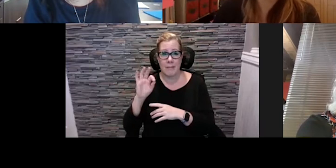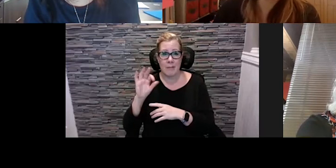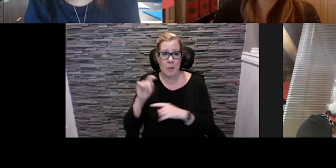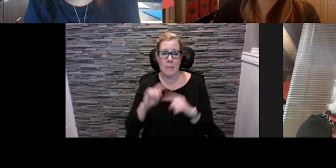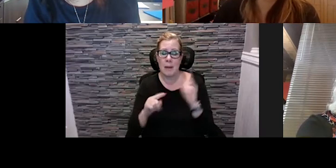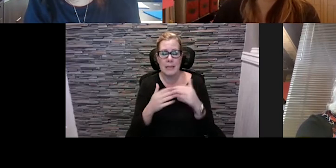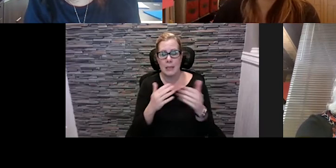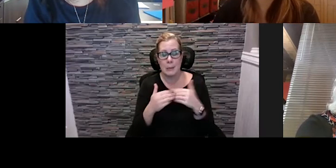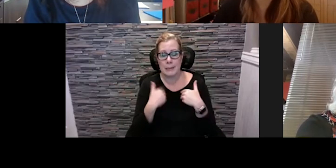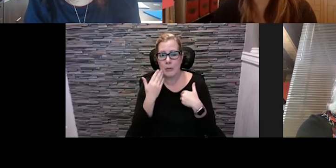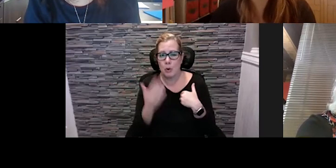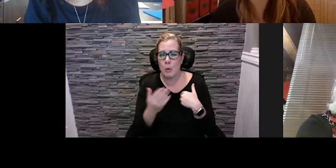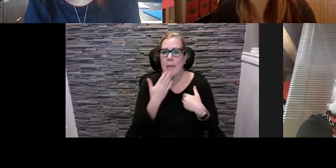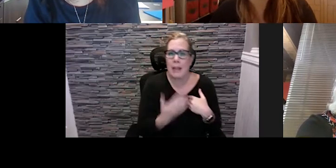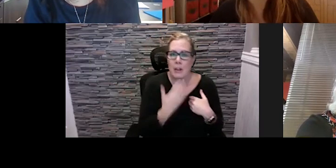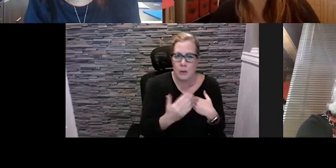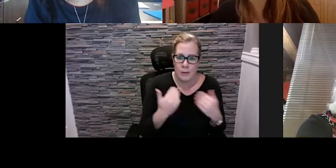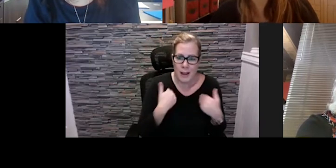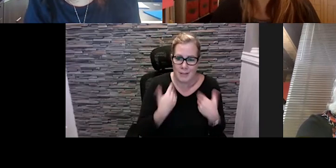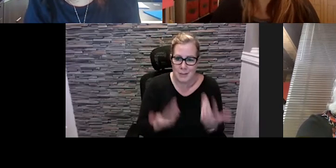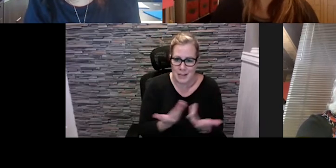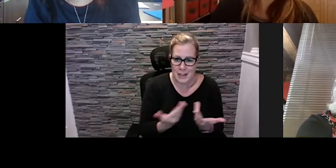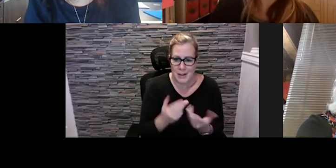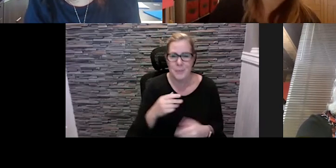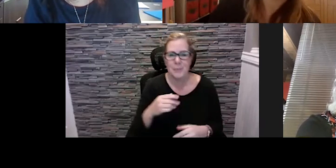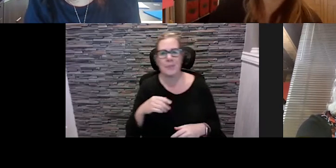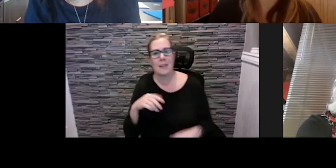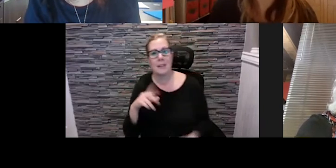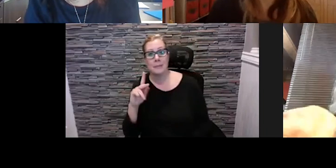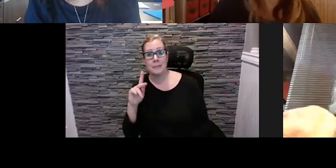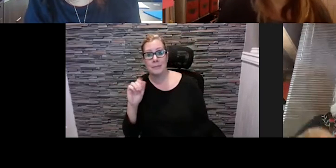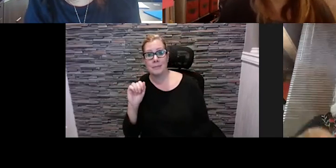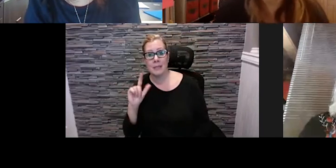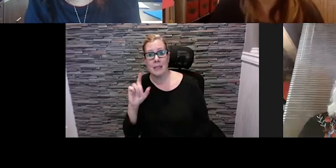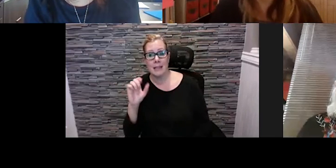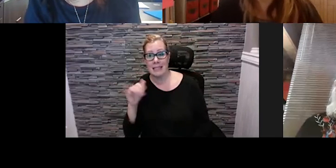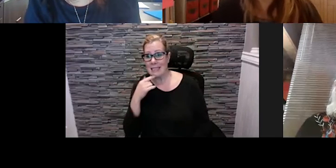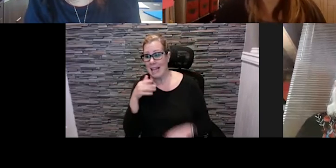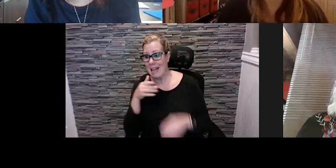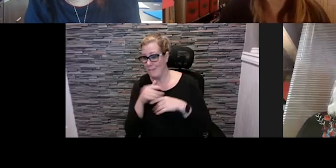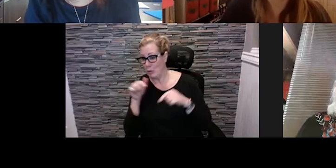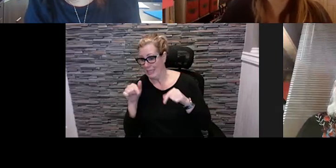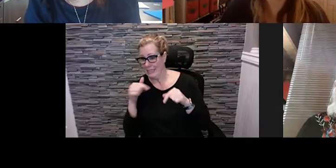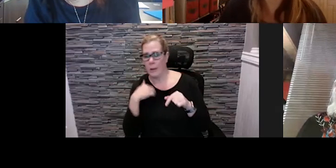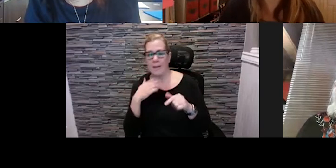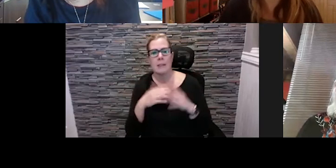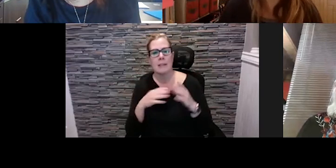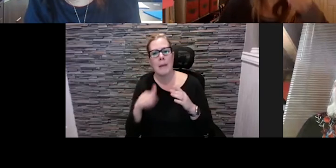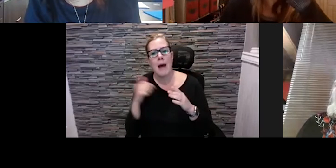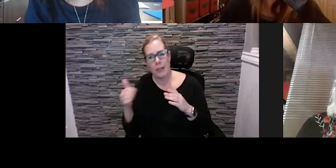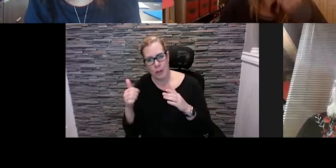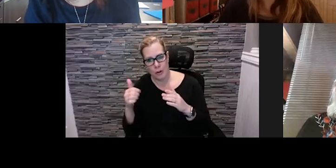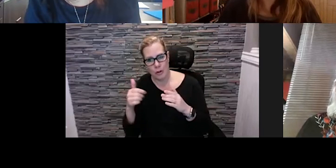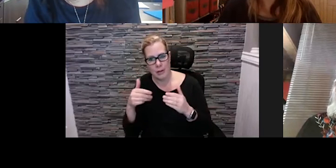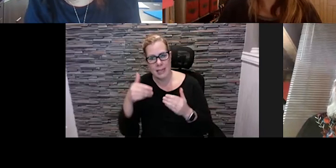having me i'll just um i'll speak just quickly to what patty said after this uh relaunch lunch we have some returning guests from our previous relaunch